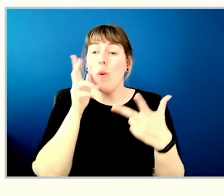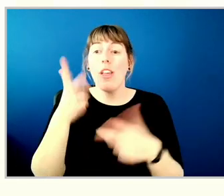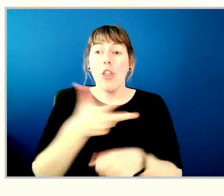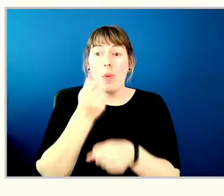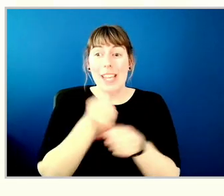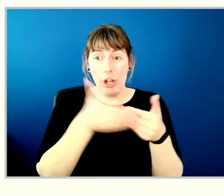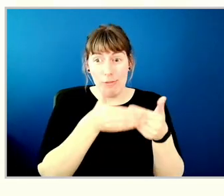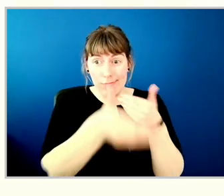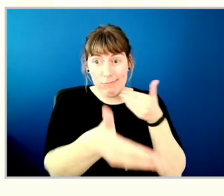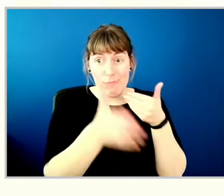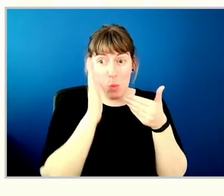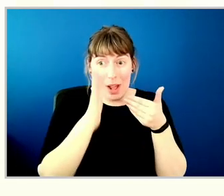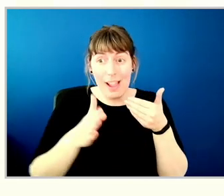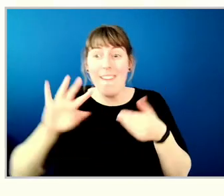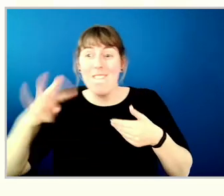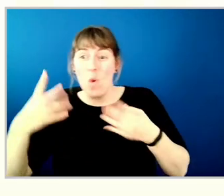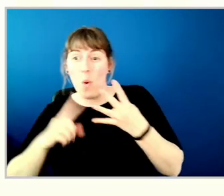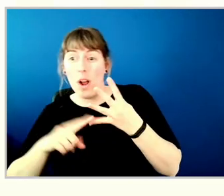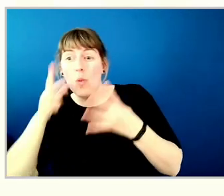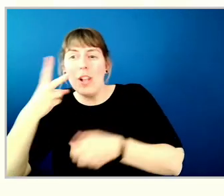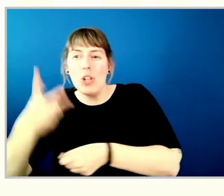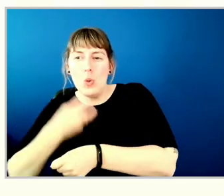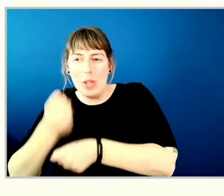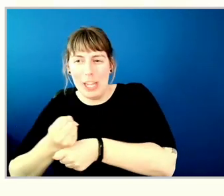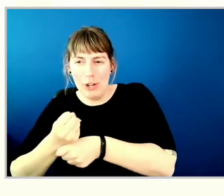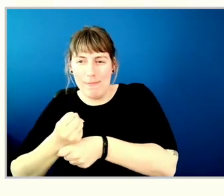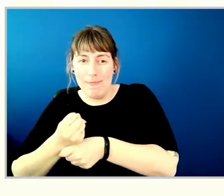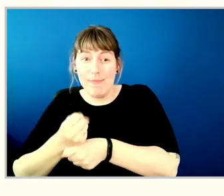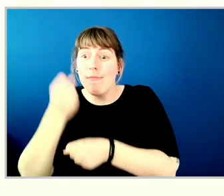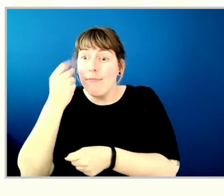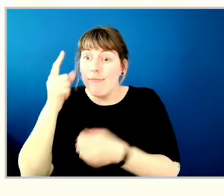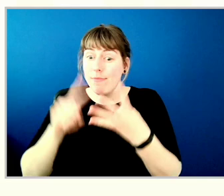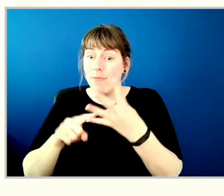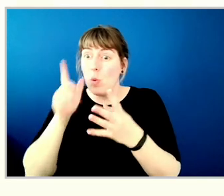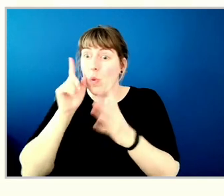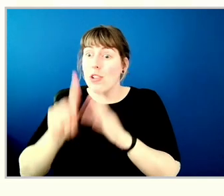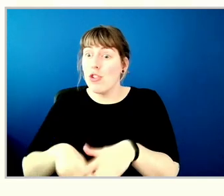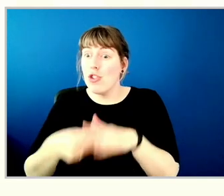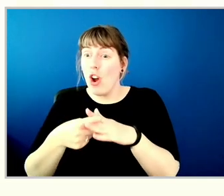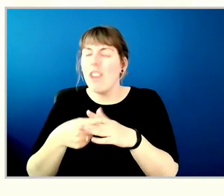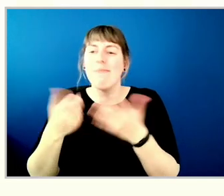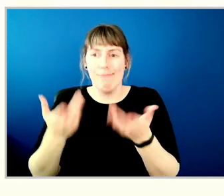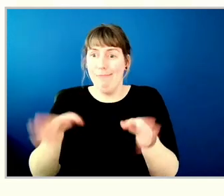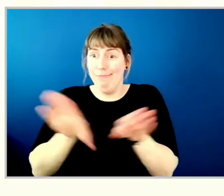with the fourth serving a two-year term commencing at the end of the close of this AGM.